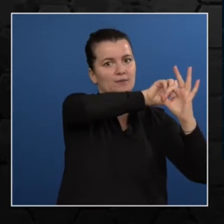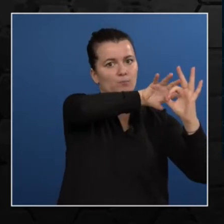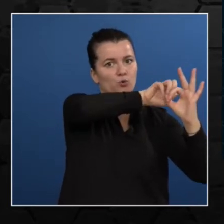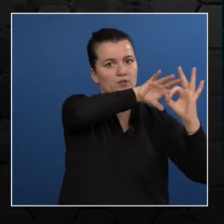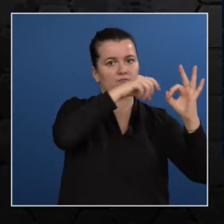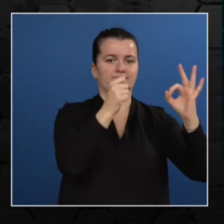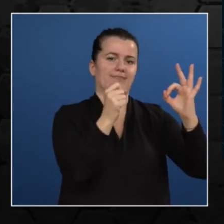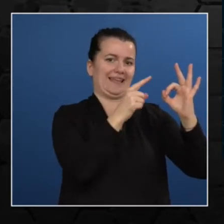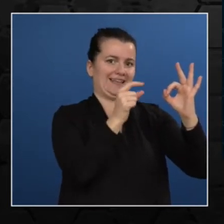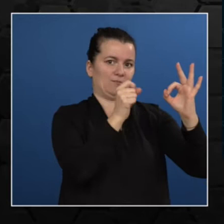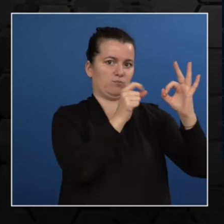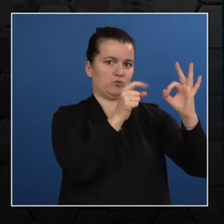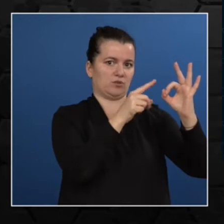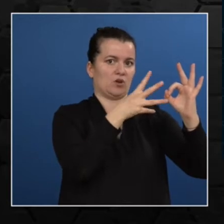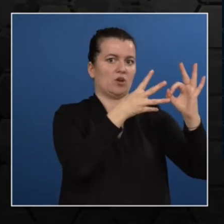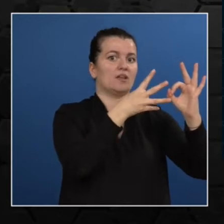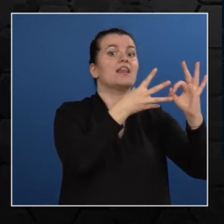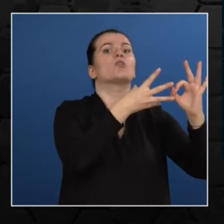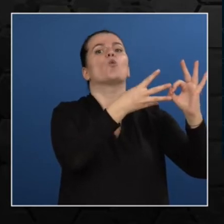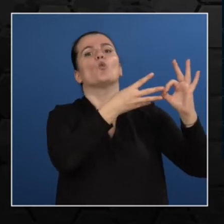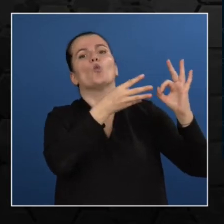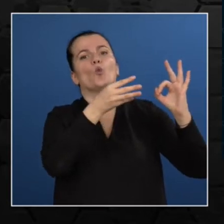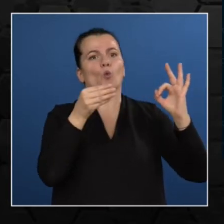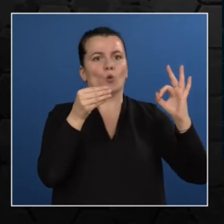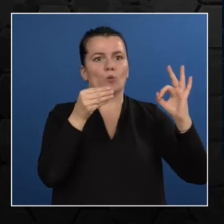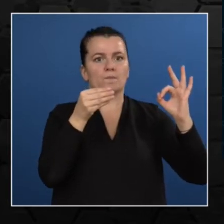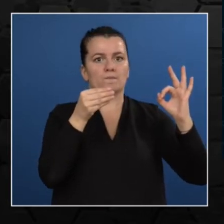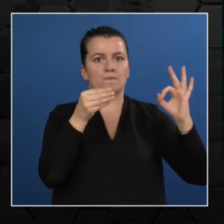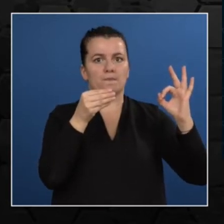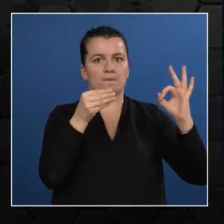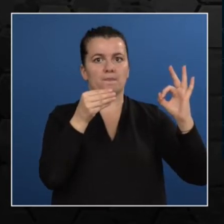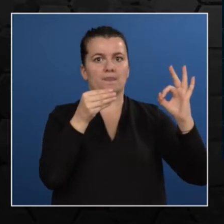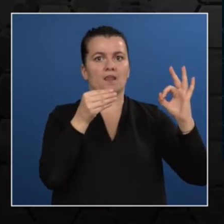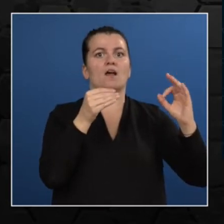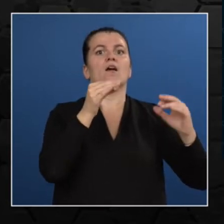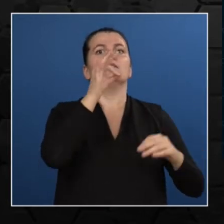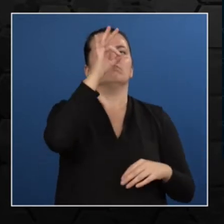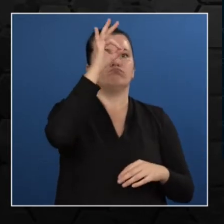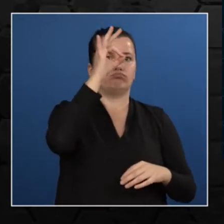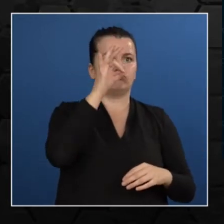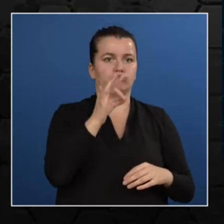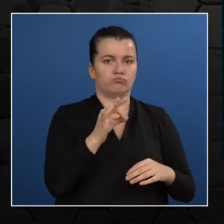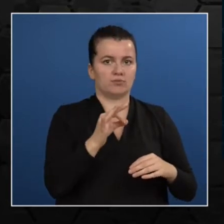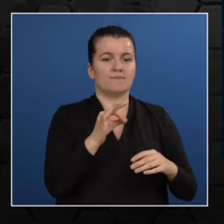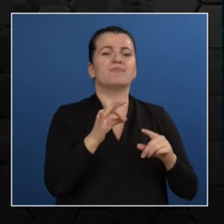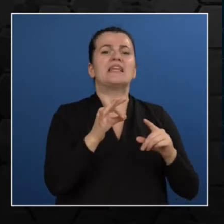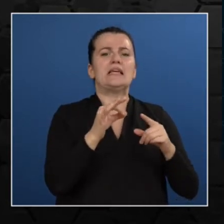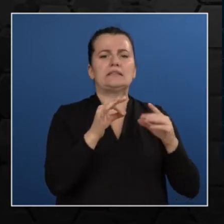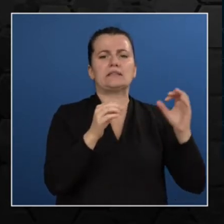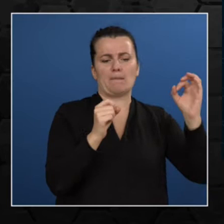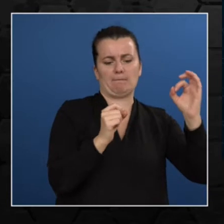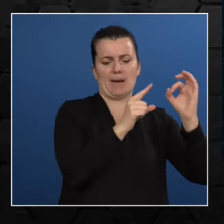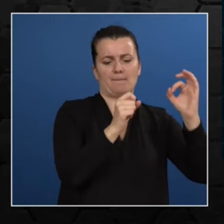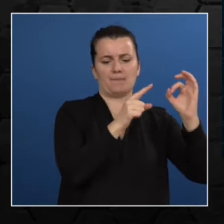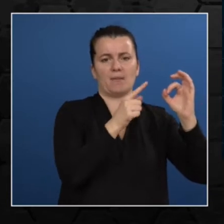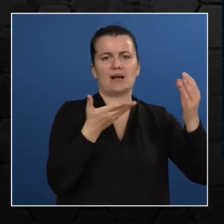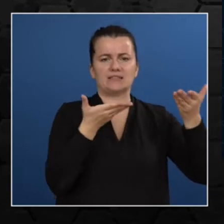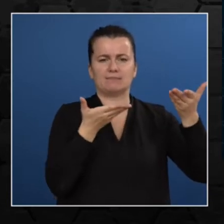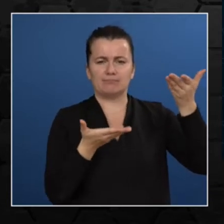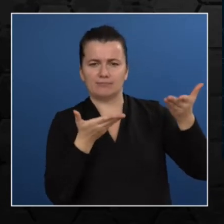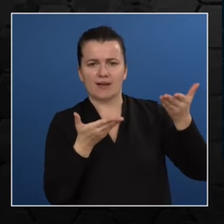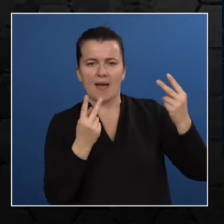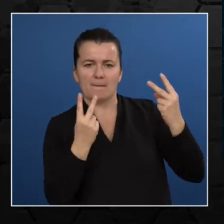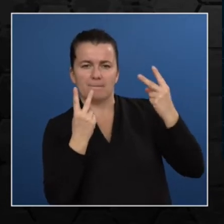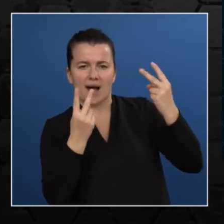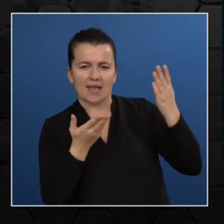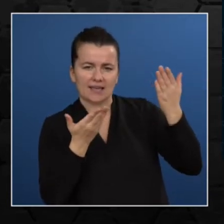node, we're going to multiply with the weights. Then we're going to add the bias, use the activation function, and we're going to get the